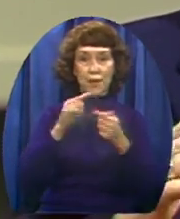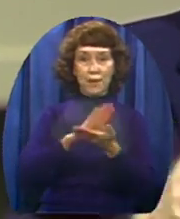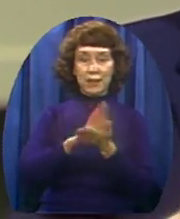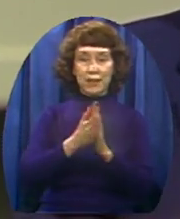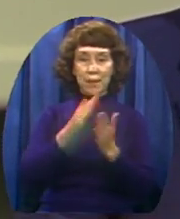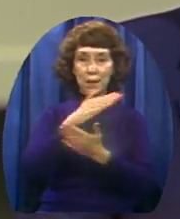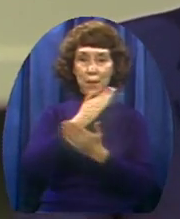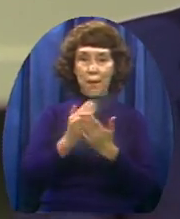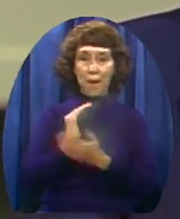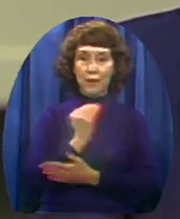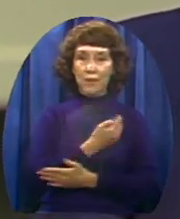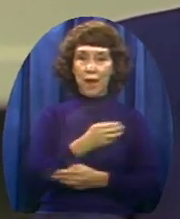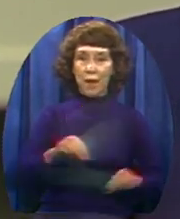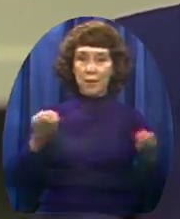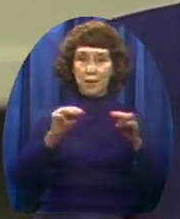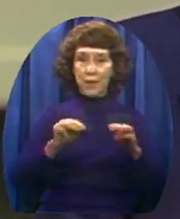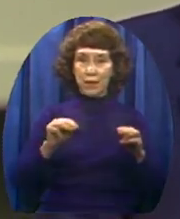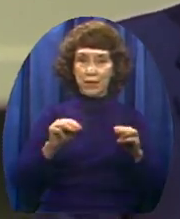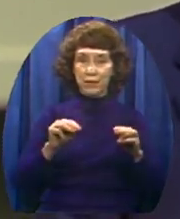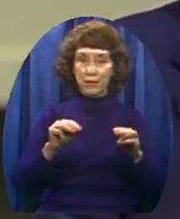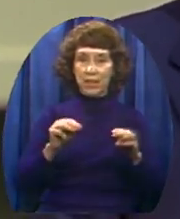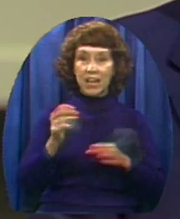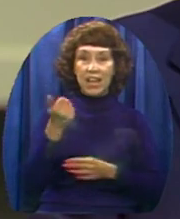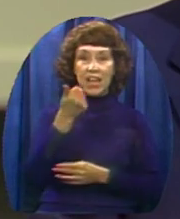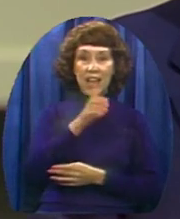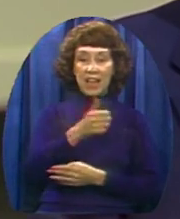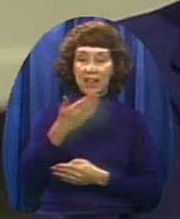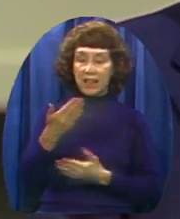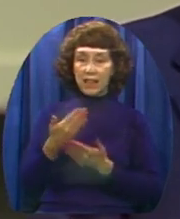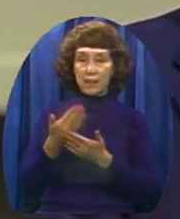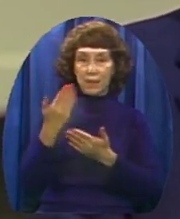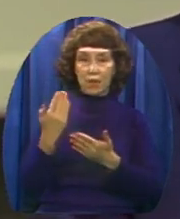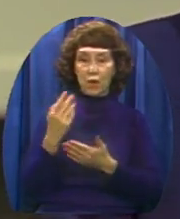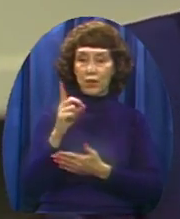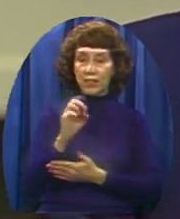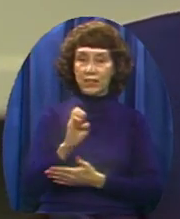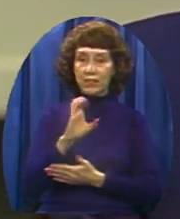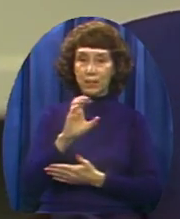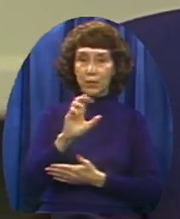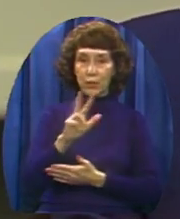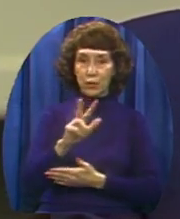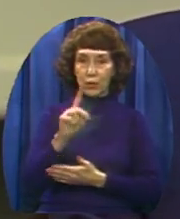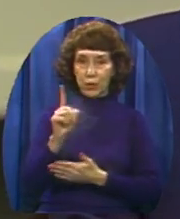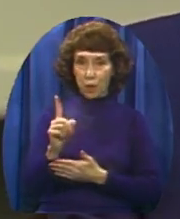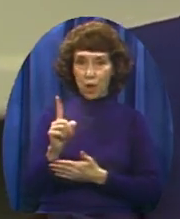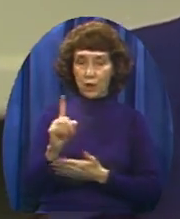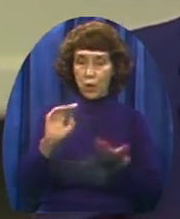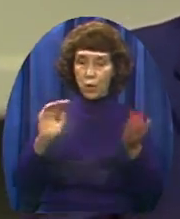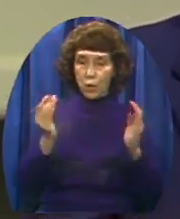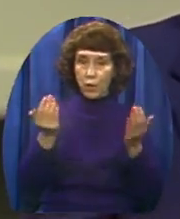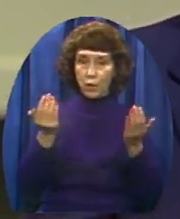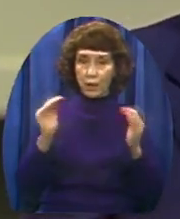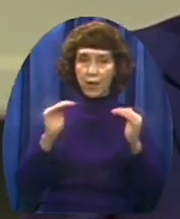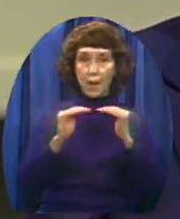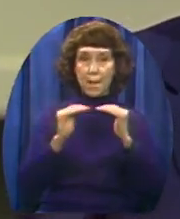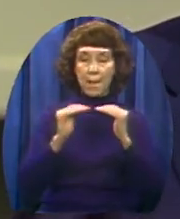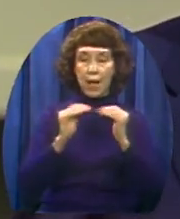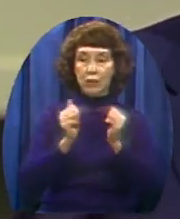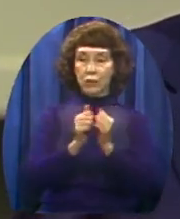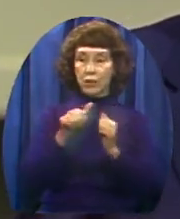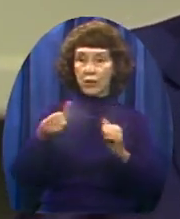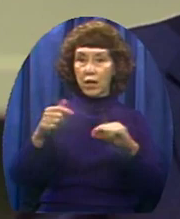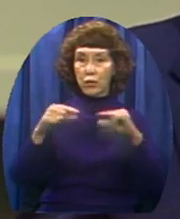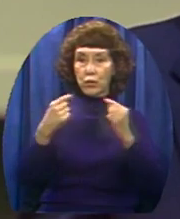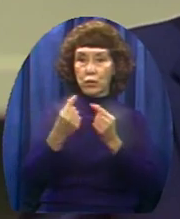And anything before December 31 will be doubled as we invest in gospel television